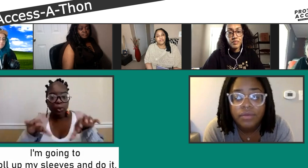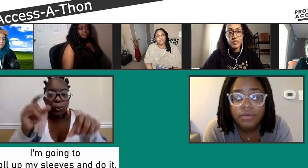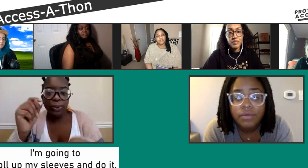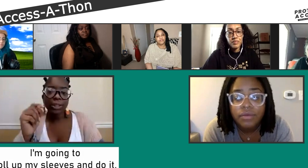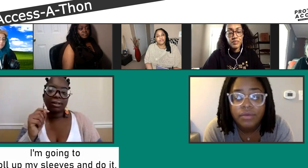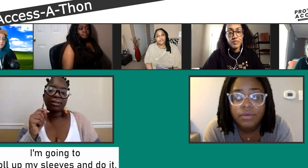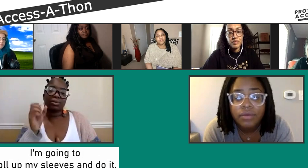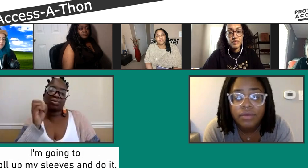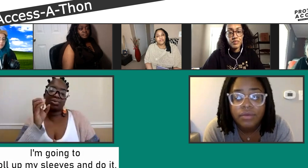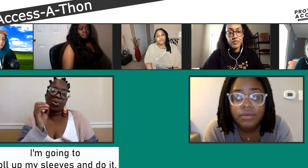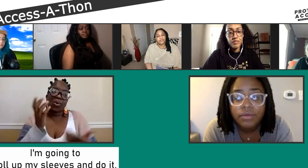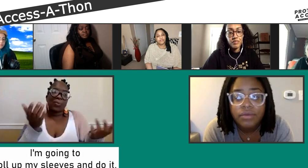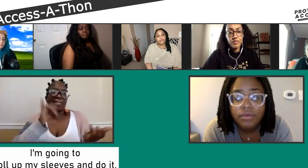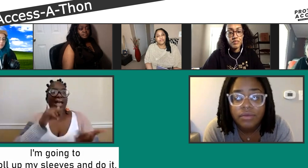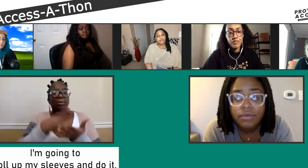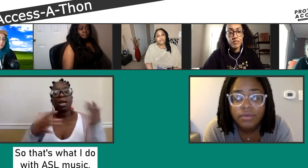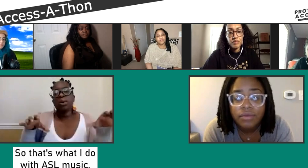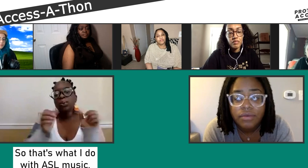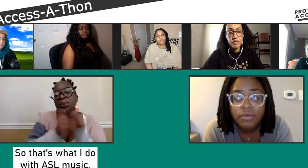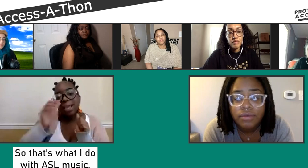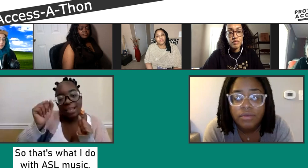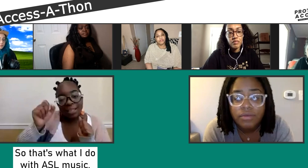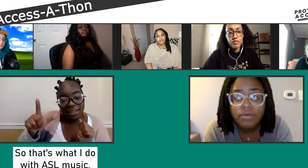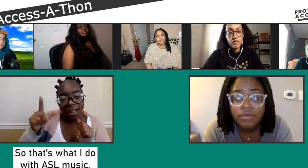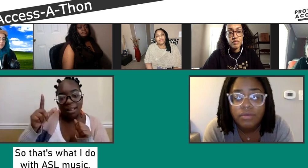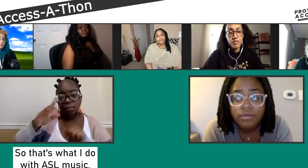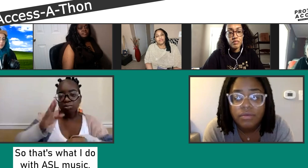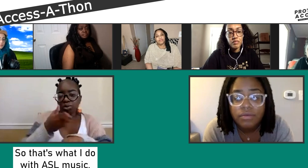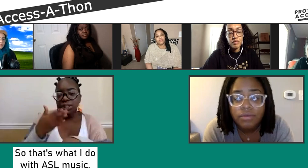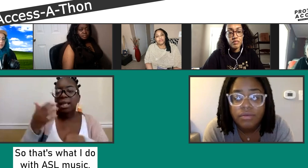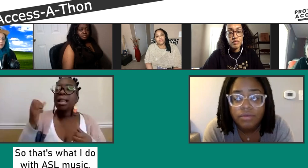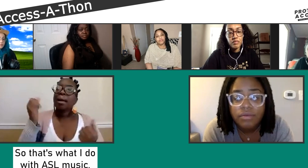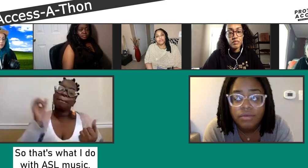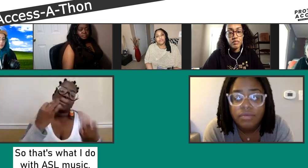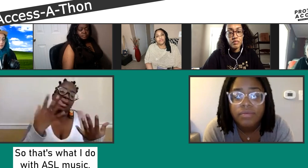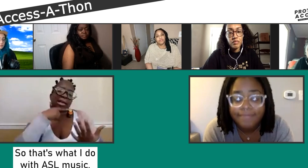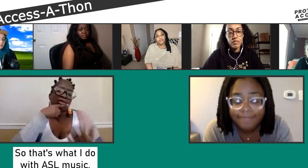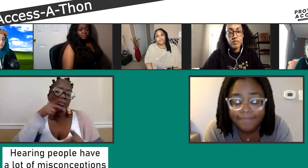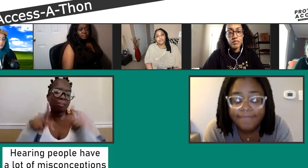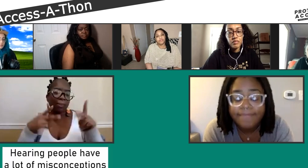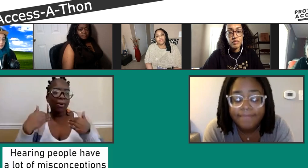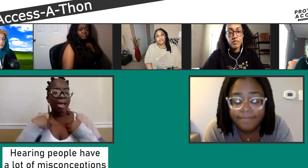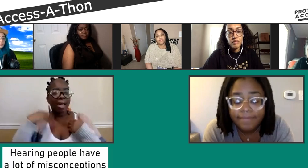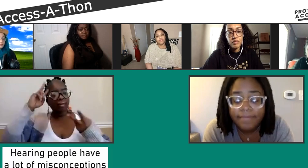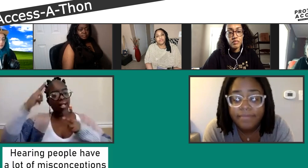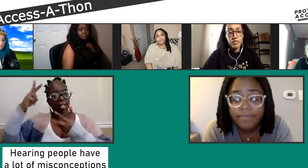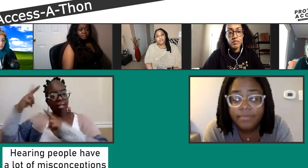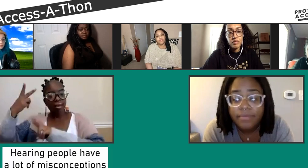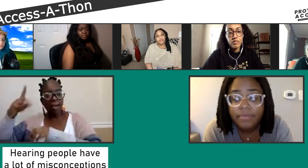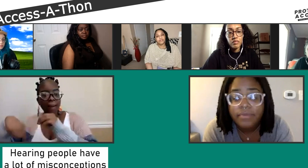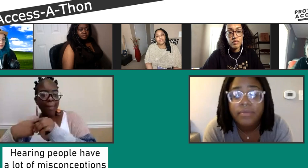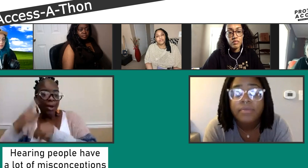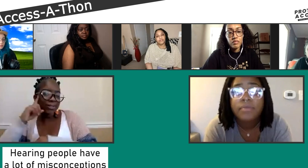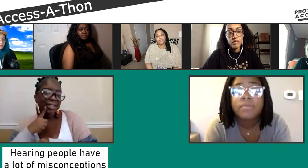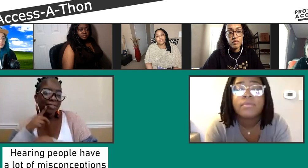And I felt like there had to be something done, right? So I took the initiative. I started signing music